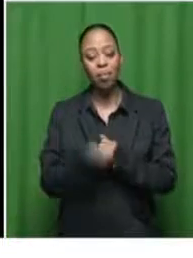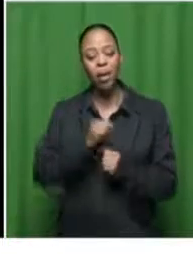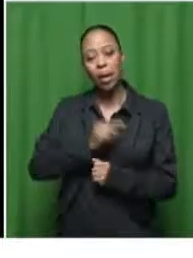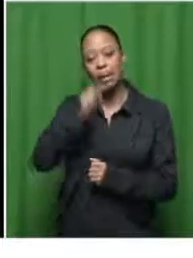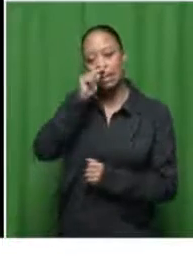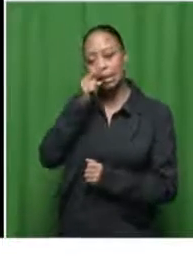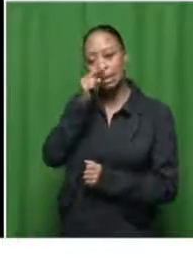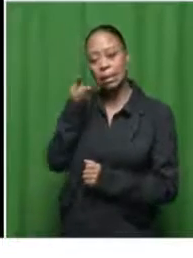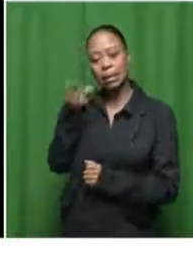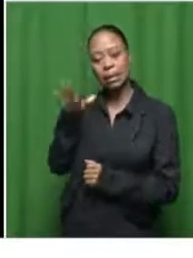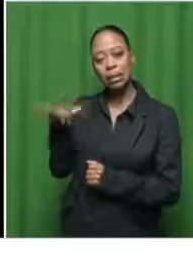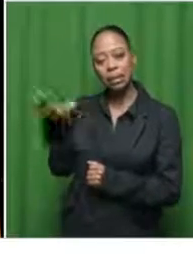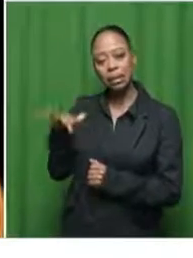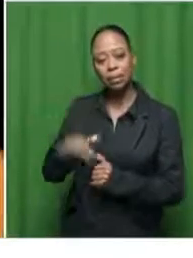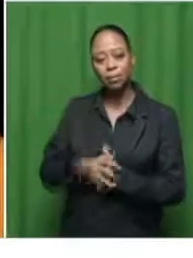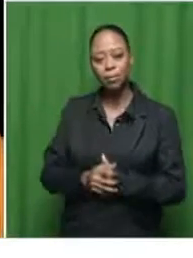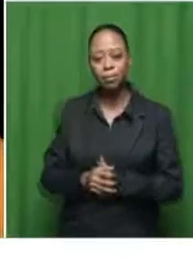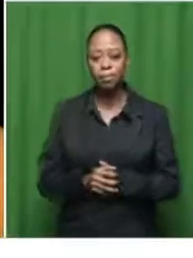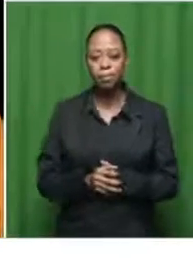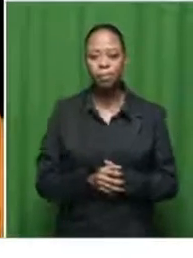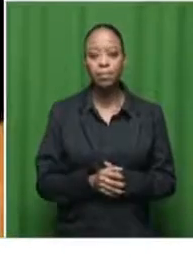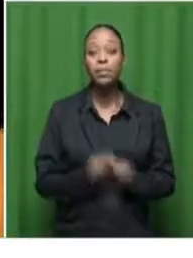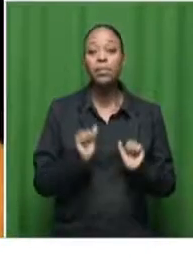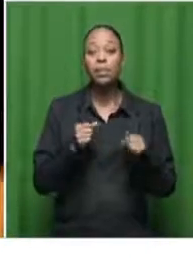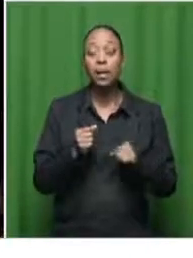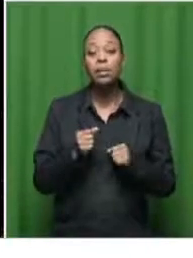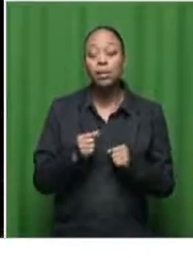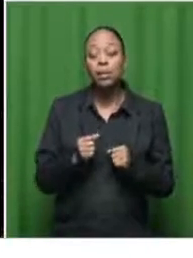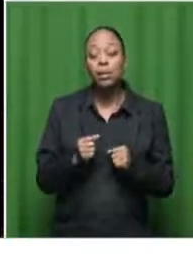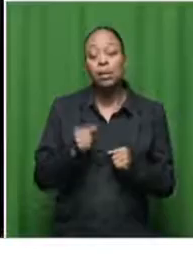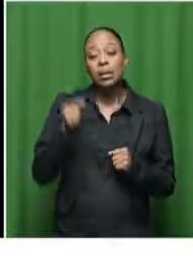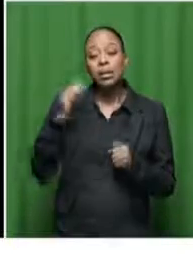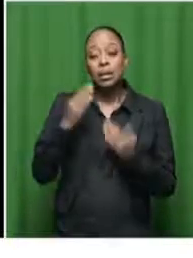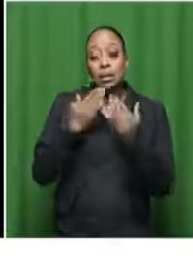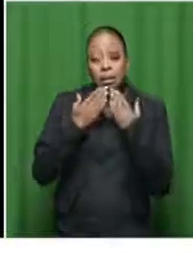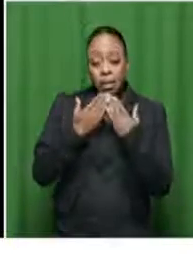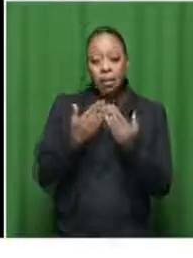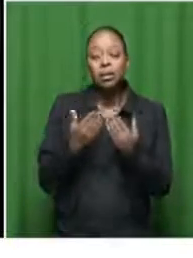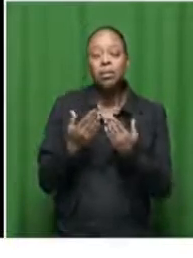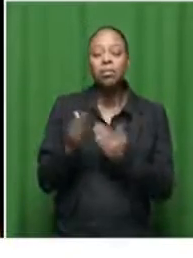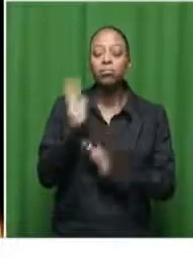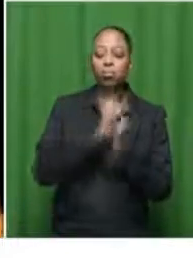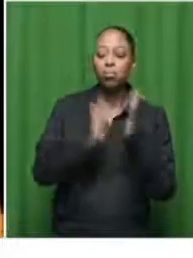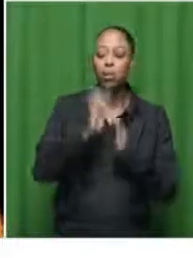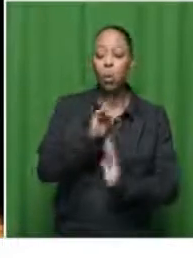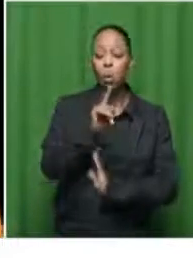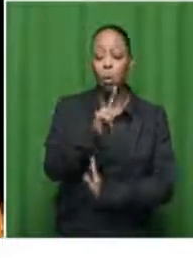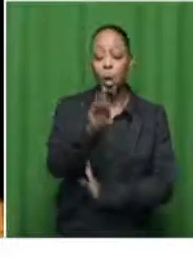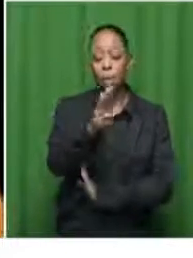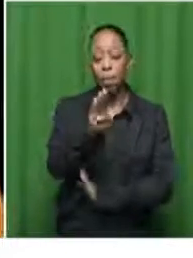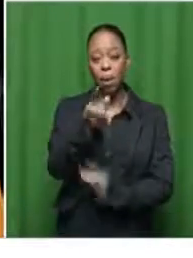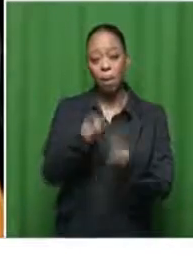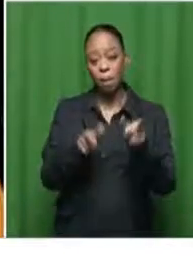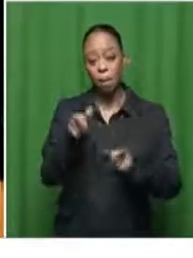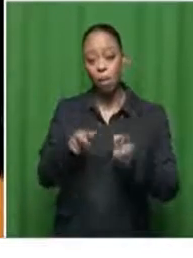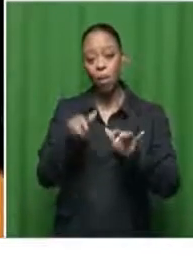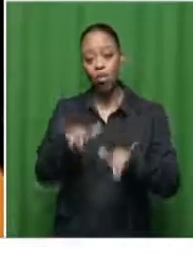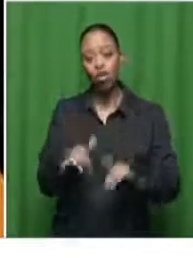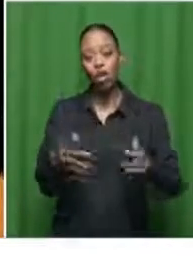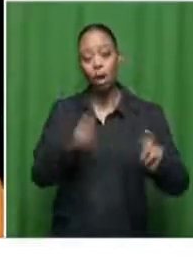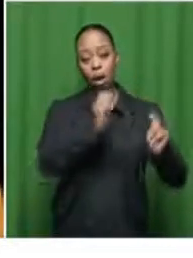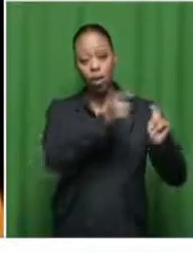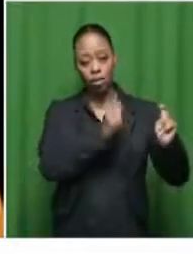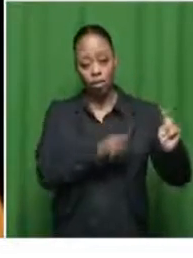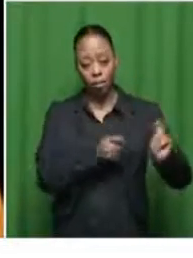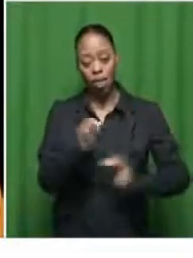among other things yeah thank you very much for bringing this up we have 1 billion slum dwellers today and 3